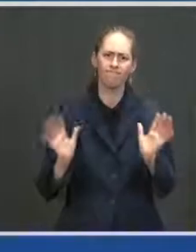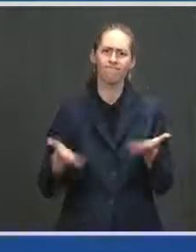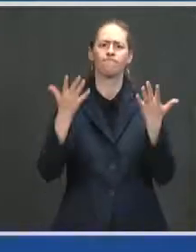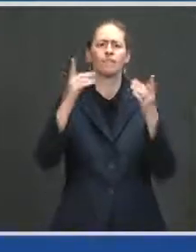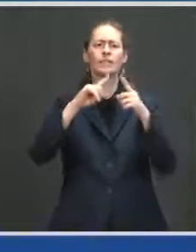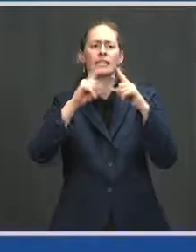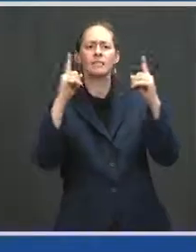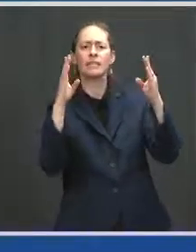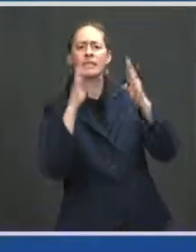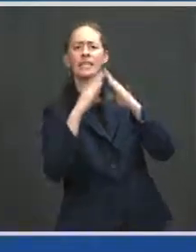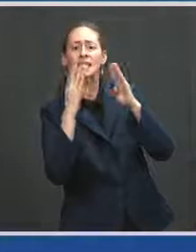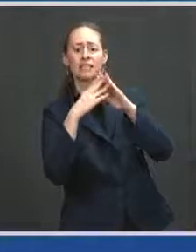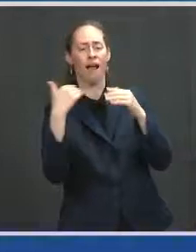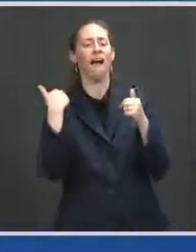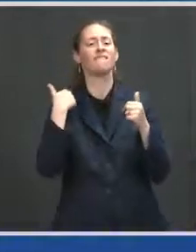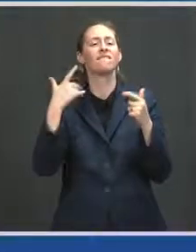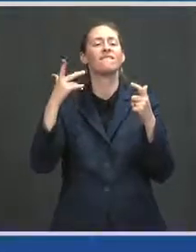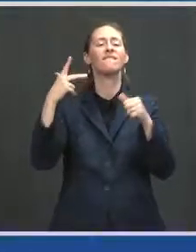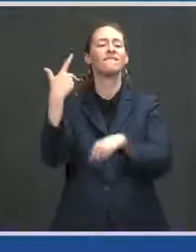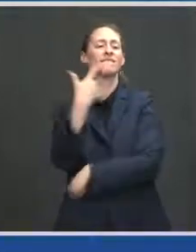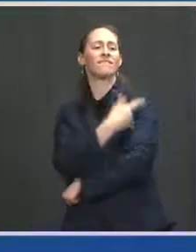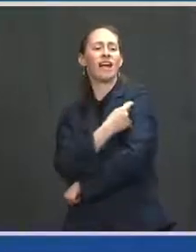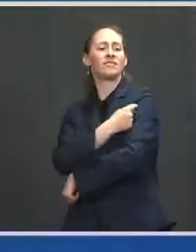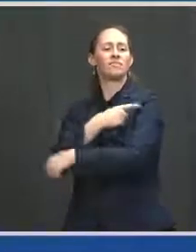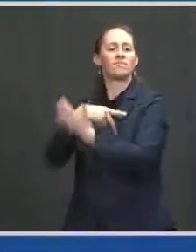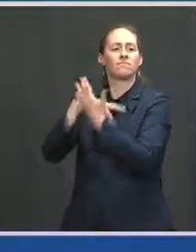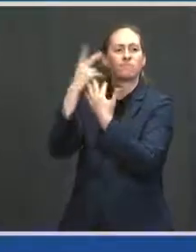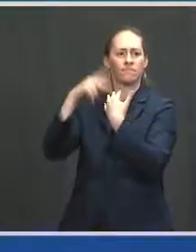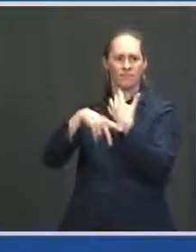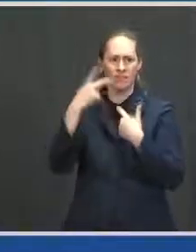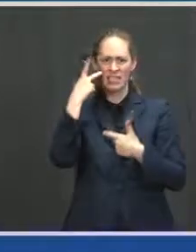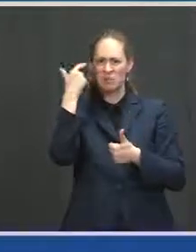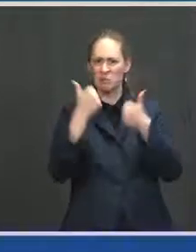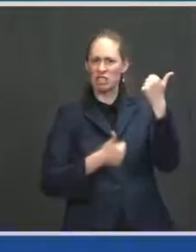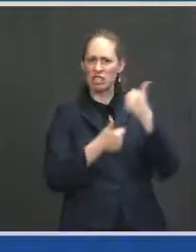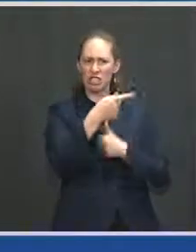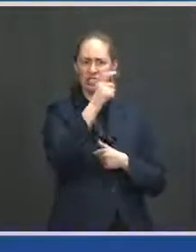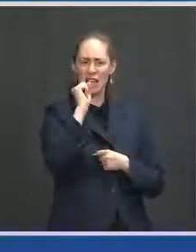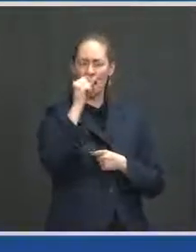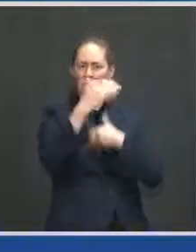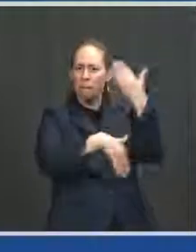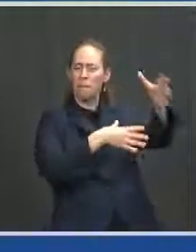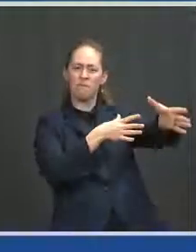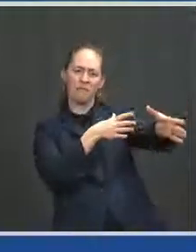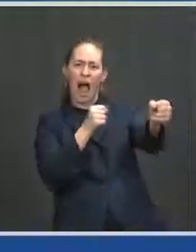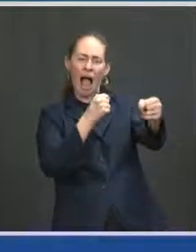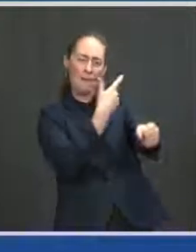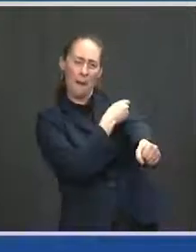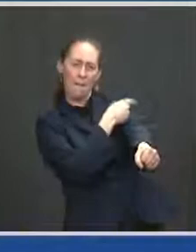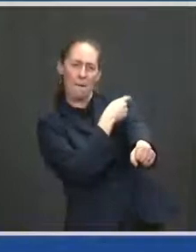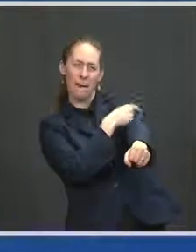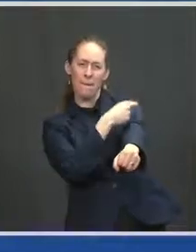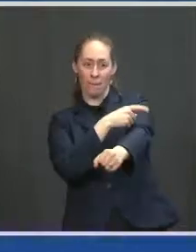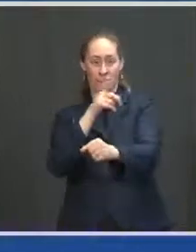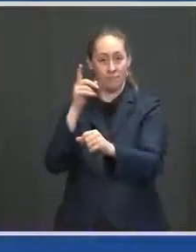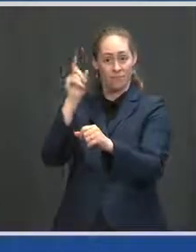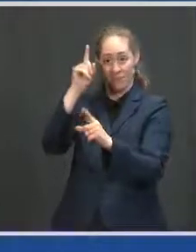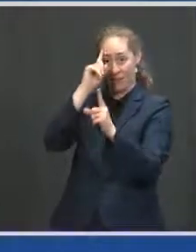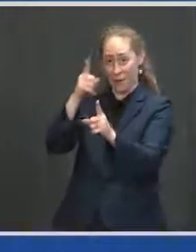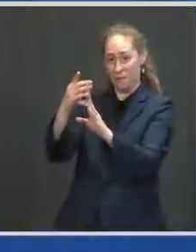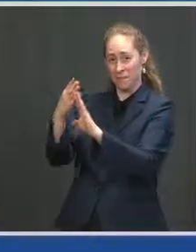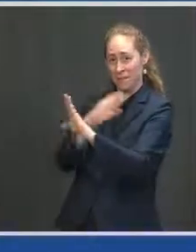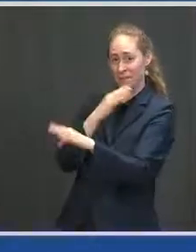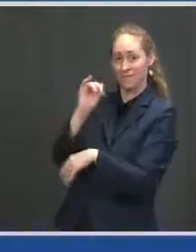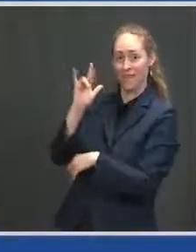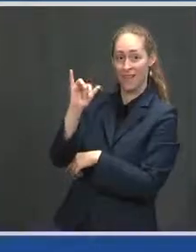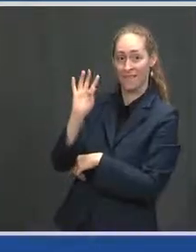to see which city can grow its vaccination rate the fastest, the most, by July 4th. We need